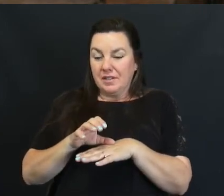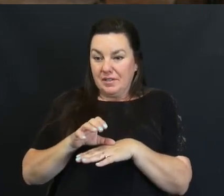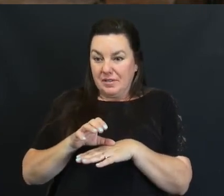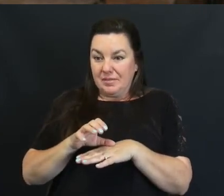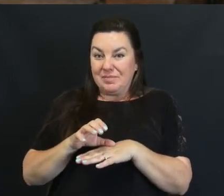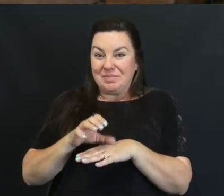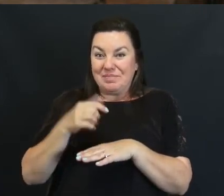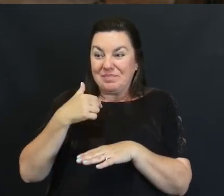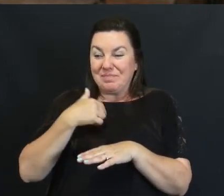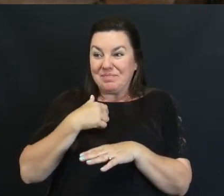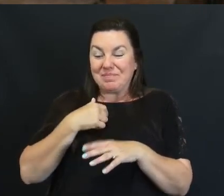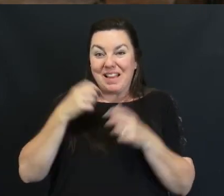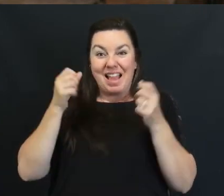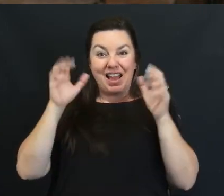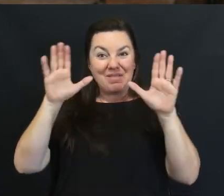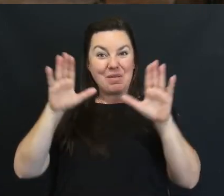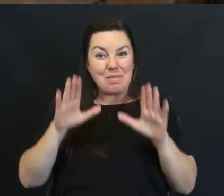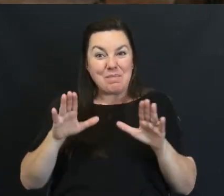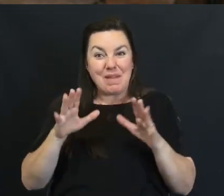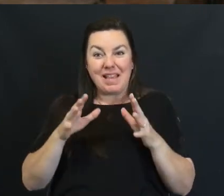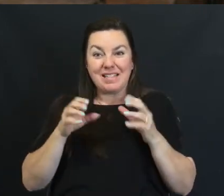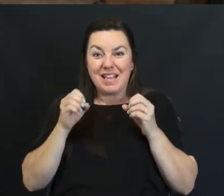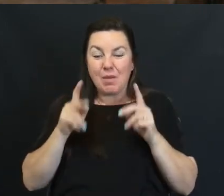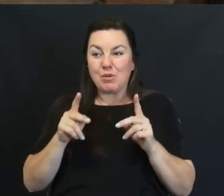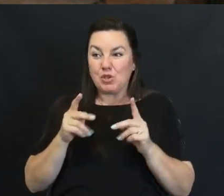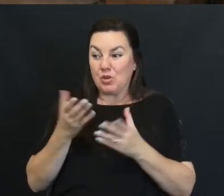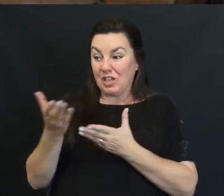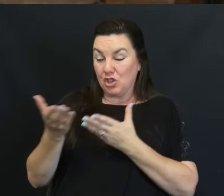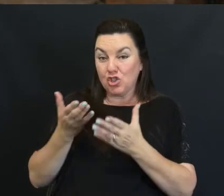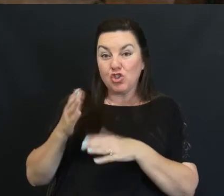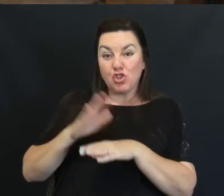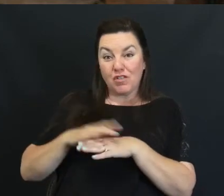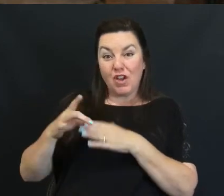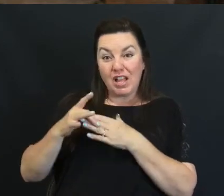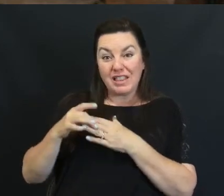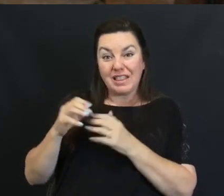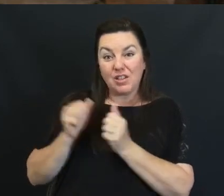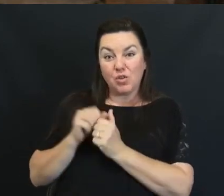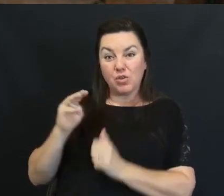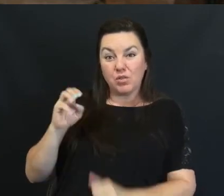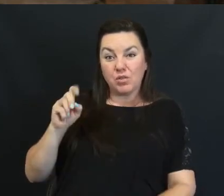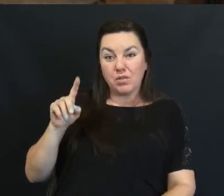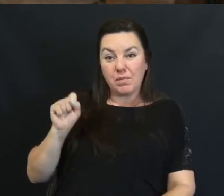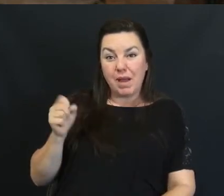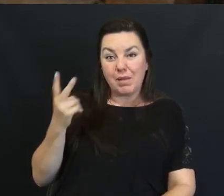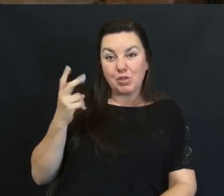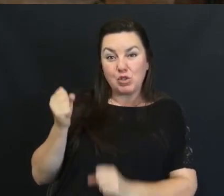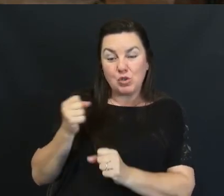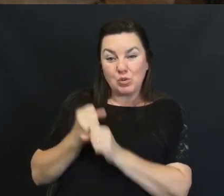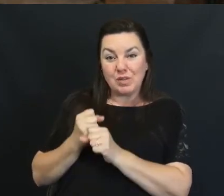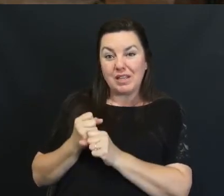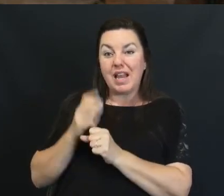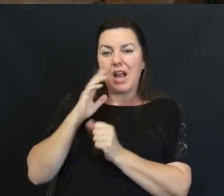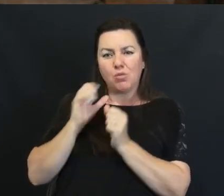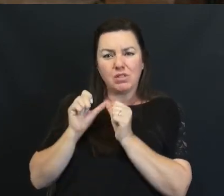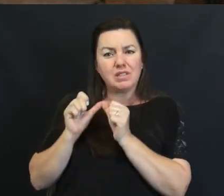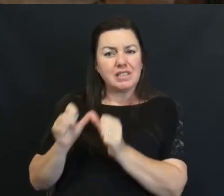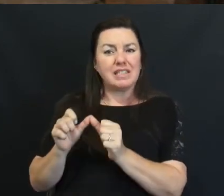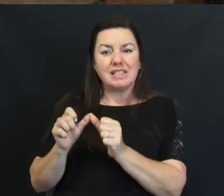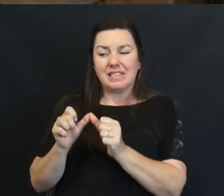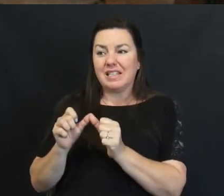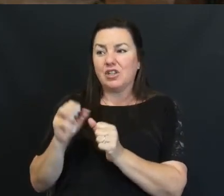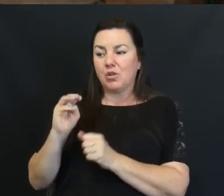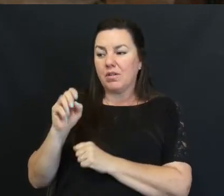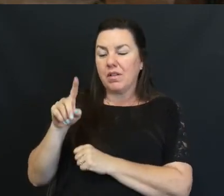Amazing Opportunity To Serve On Mops Leadership The Past Two Years And I Will Continue To Serve As Mops